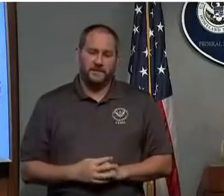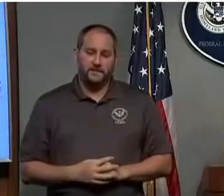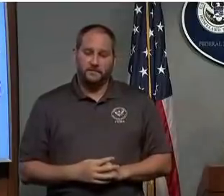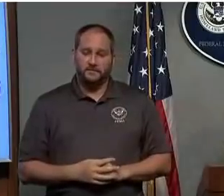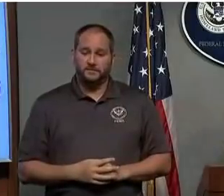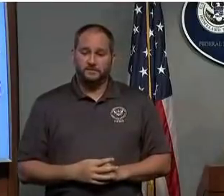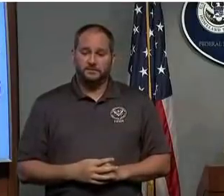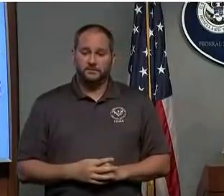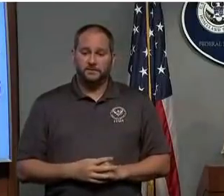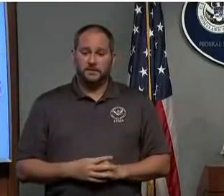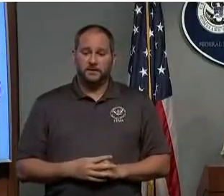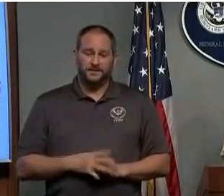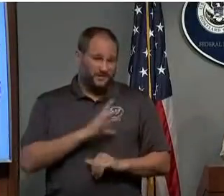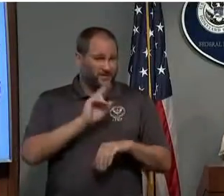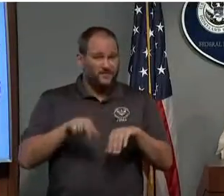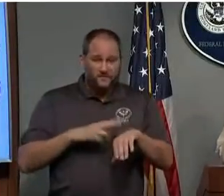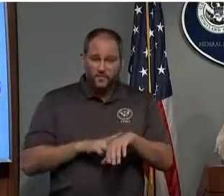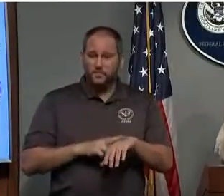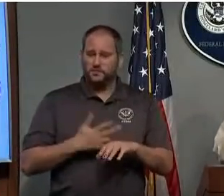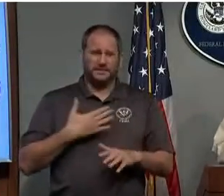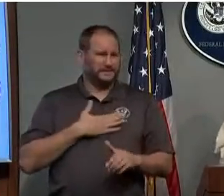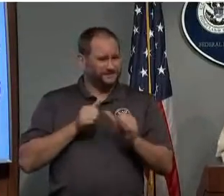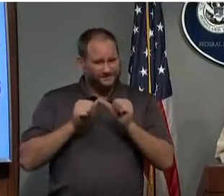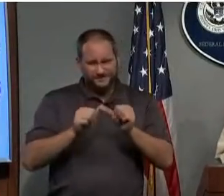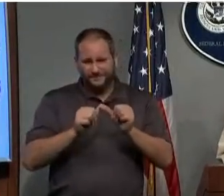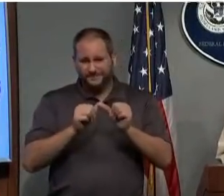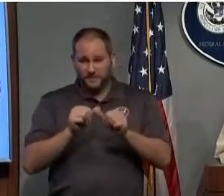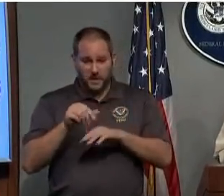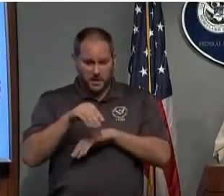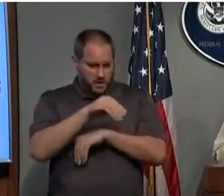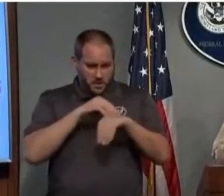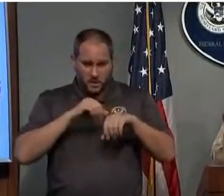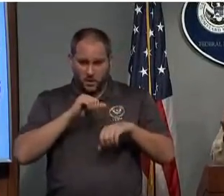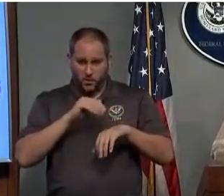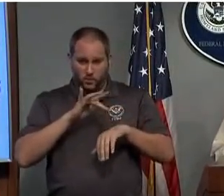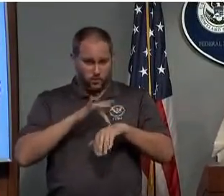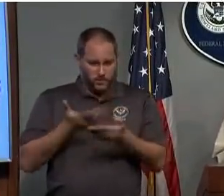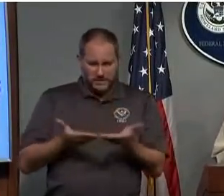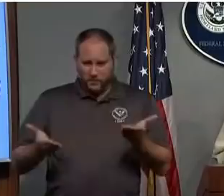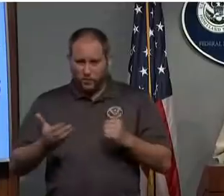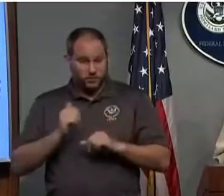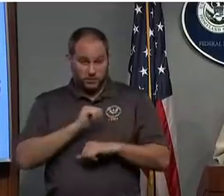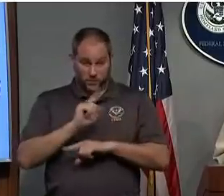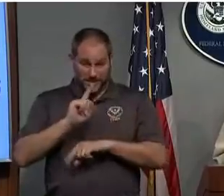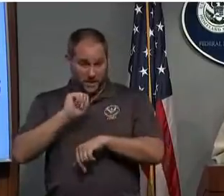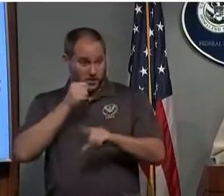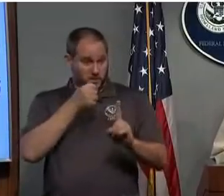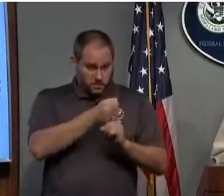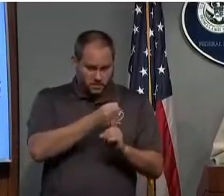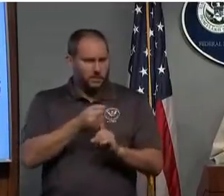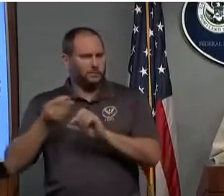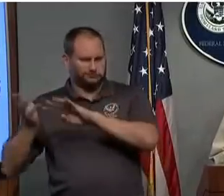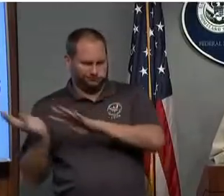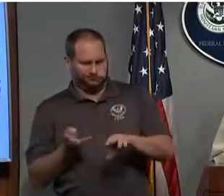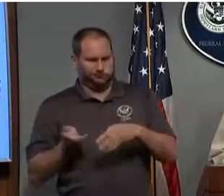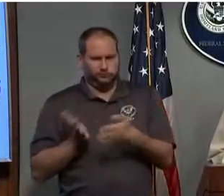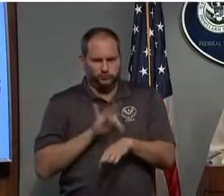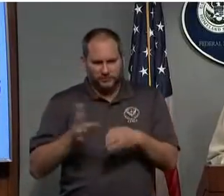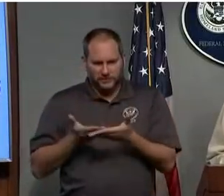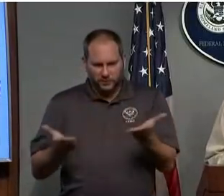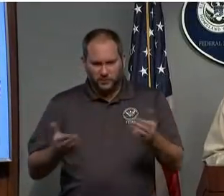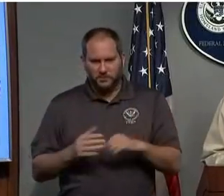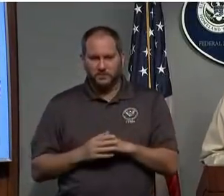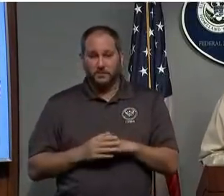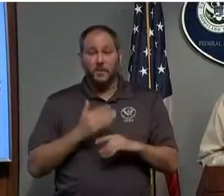of course, to transition resources to the area of impact so that we are ready to do the post-impact